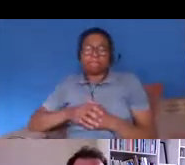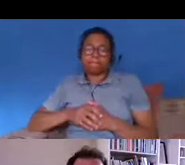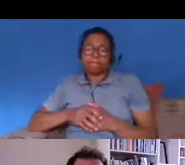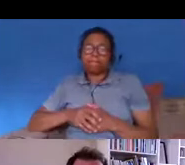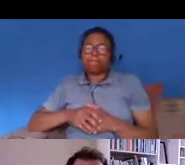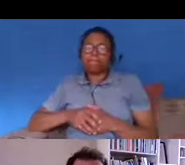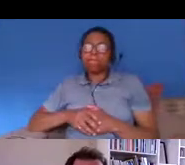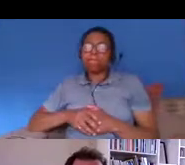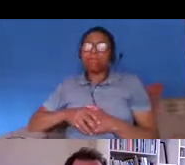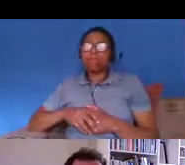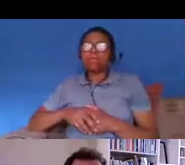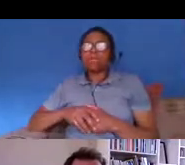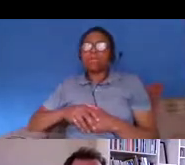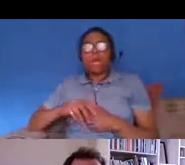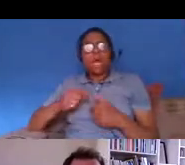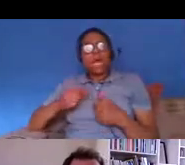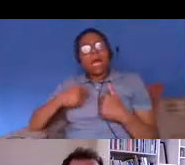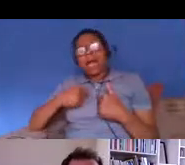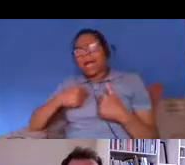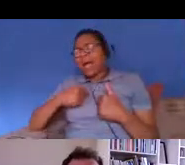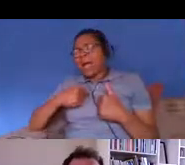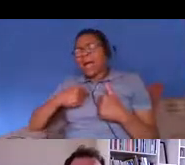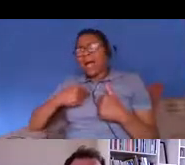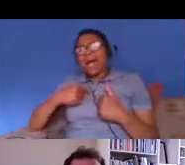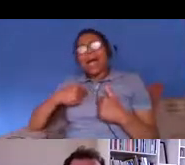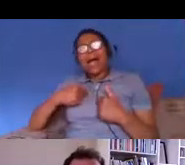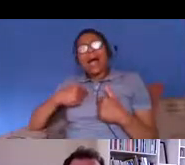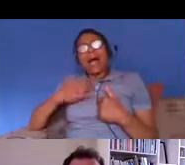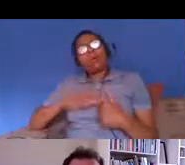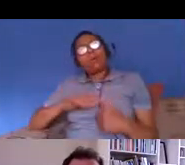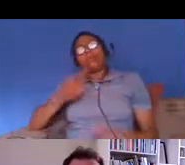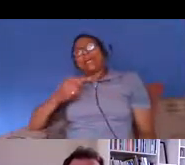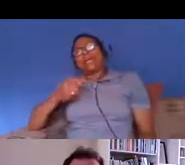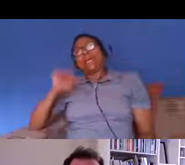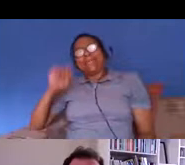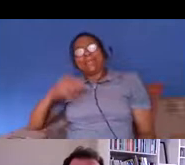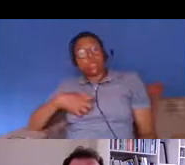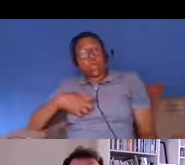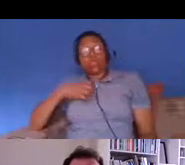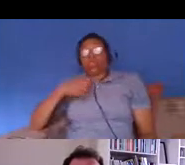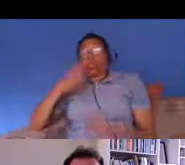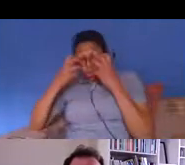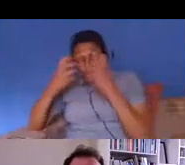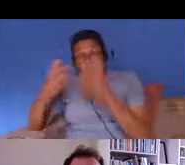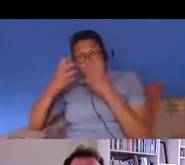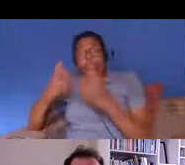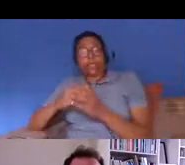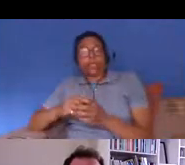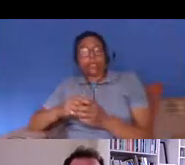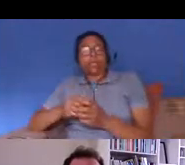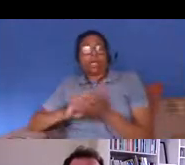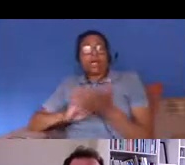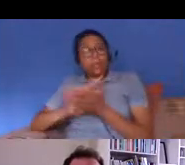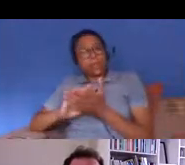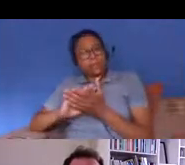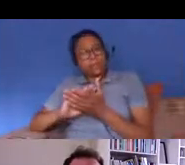sure astonishing does quite does does credit to the situation it's very surprising um that you've got a government that has deliberately introduced a